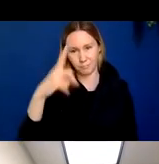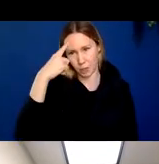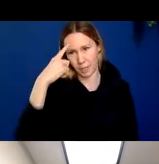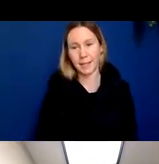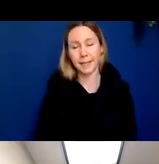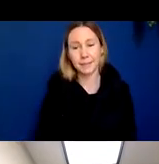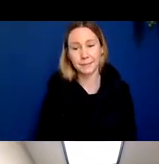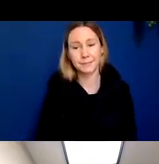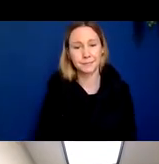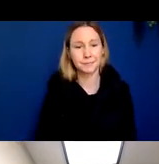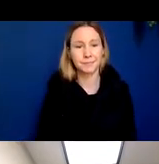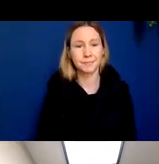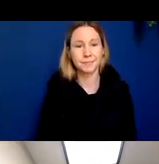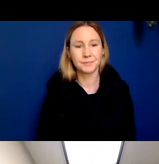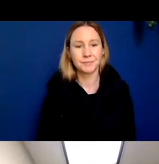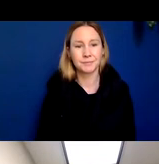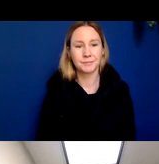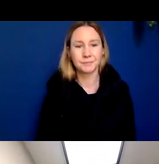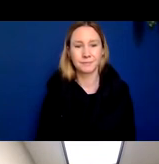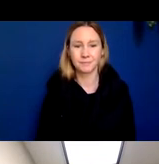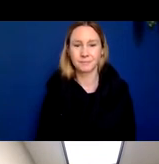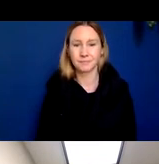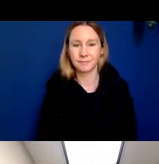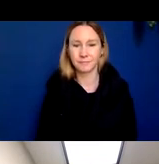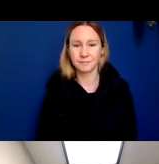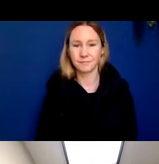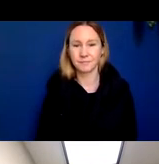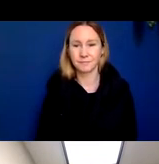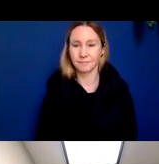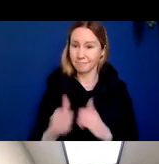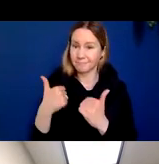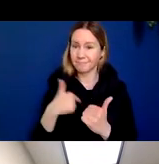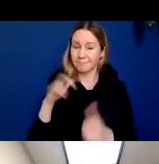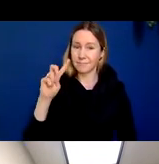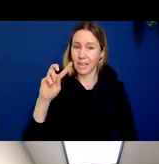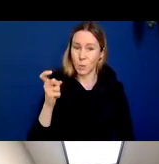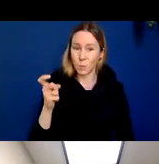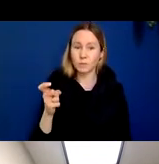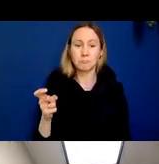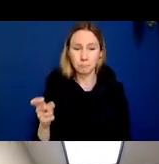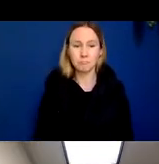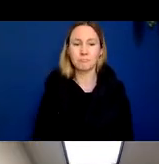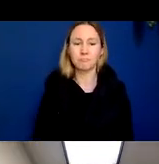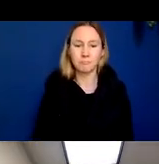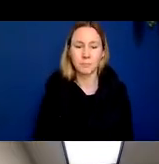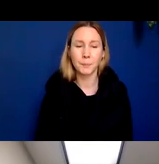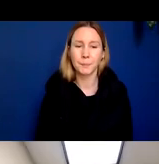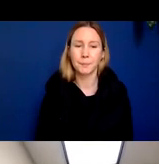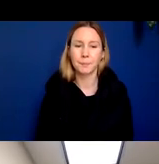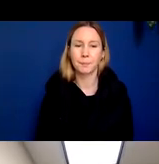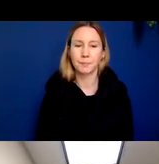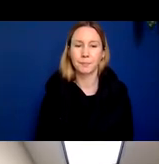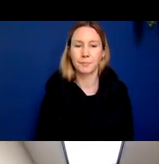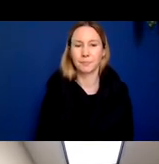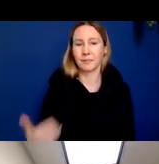likely is. And that's how I arrive at a diagnosis of what's going on. So I would say that this person has posterior